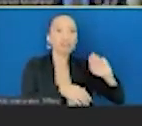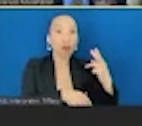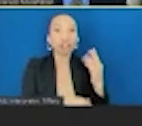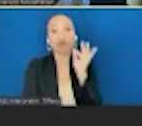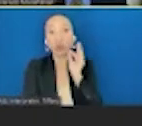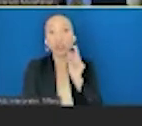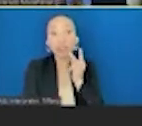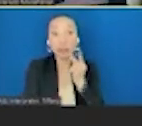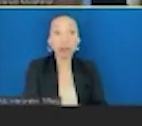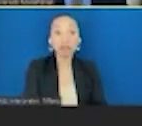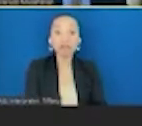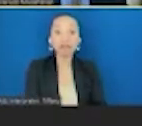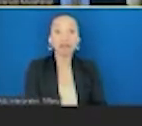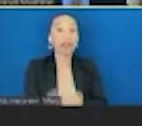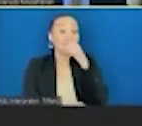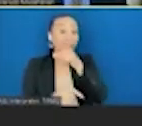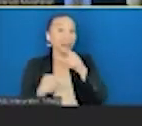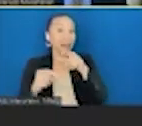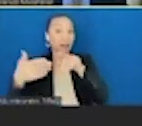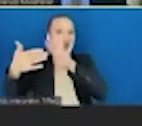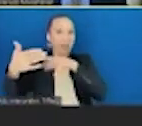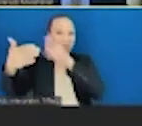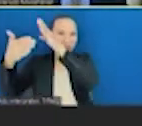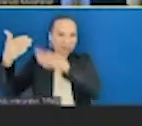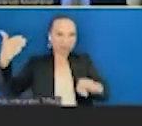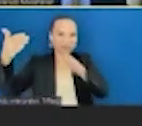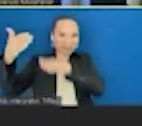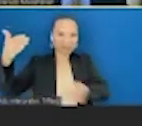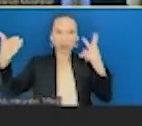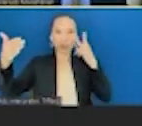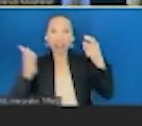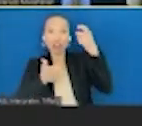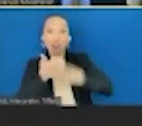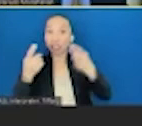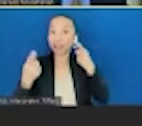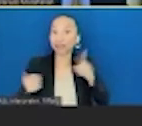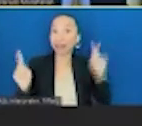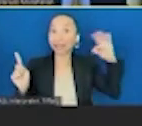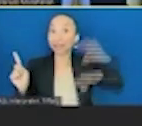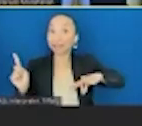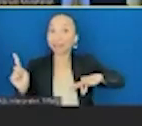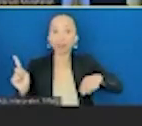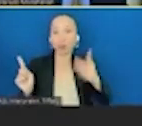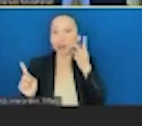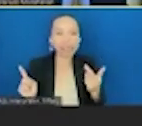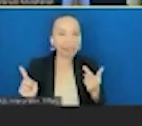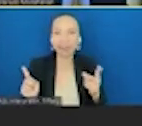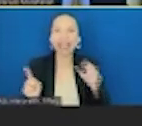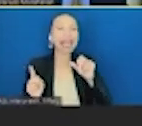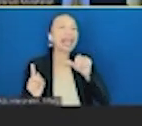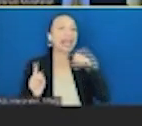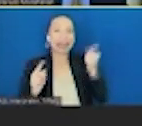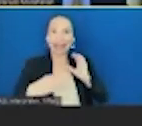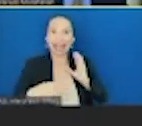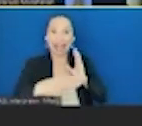won't go into all the numbers on this graph. These are cost effectiveness curves. But I'll just highlight that that any intervention is cost effectiveness if it